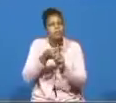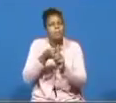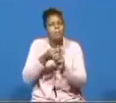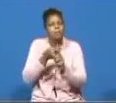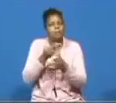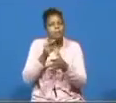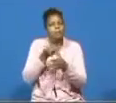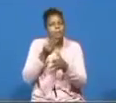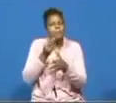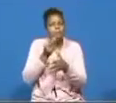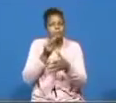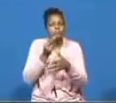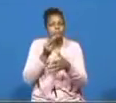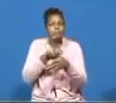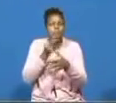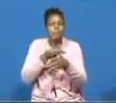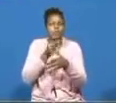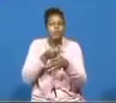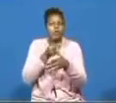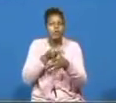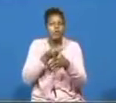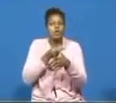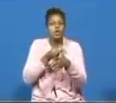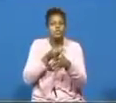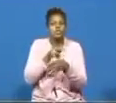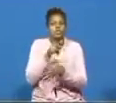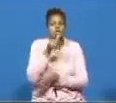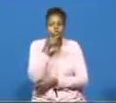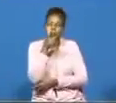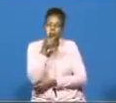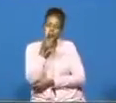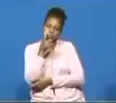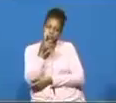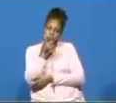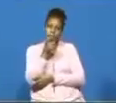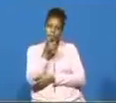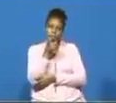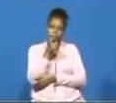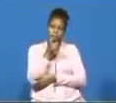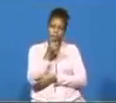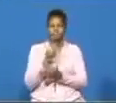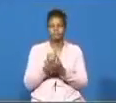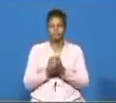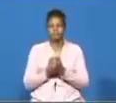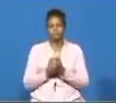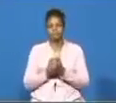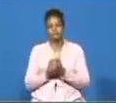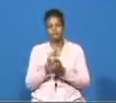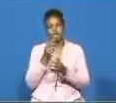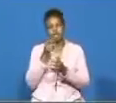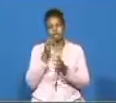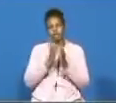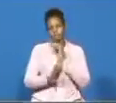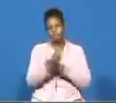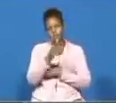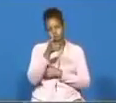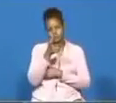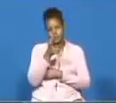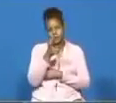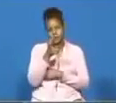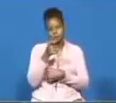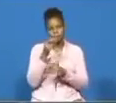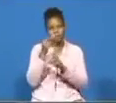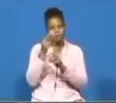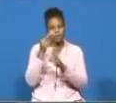numbers genesis exodus living cause then numbers it's chapter 21 chapter 21 and